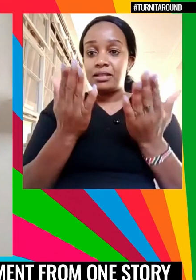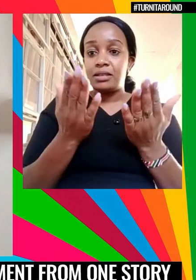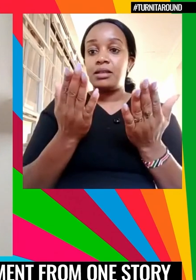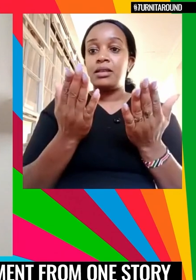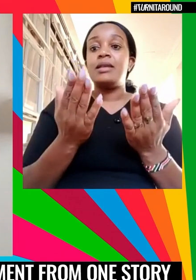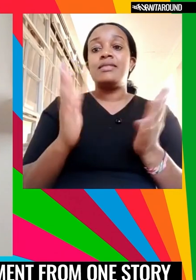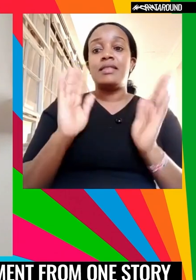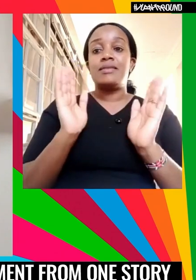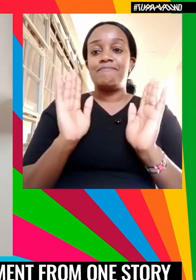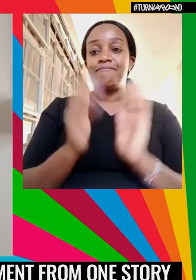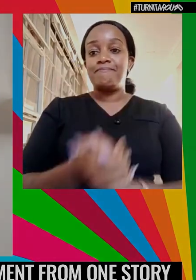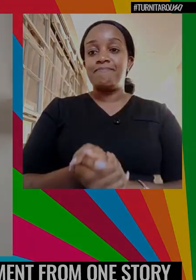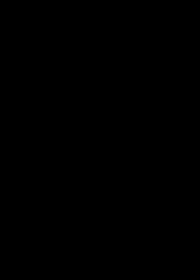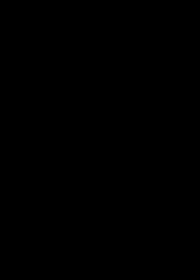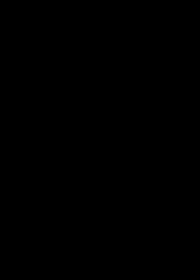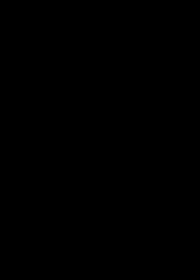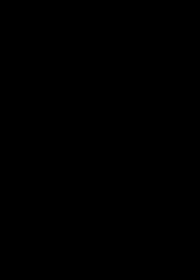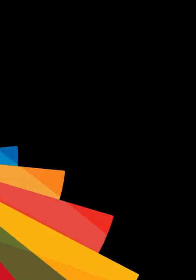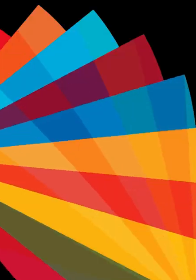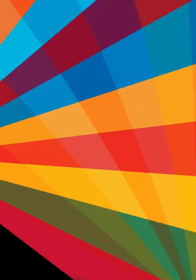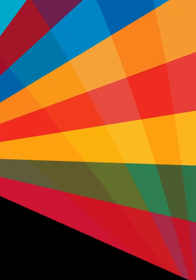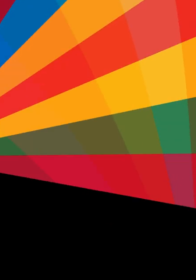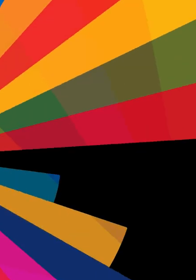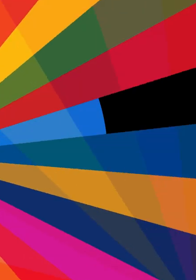take a stand group.